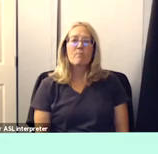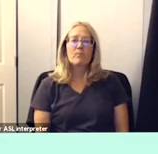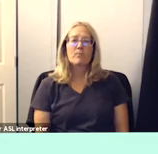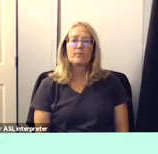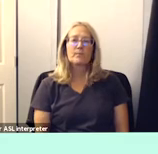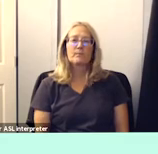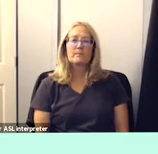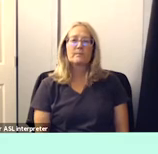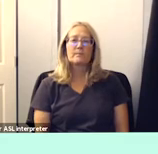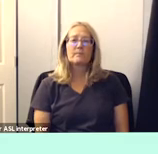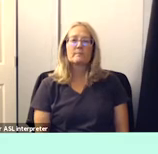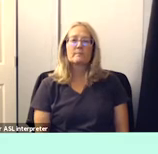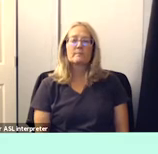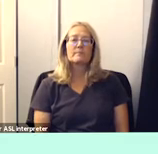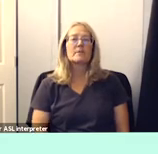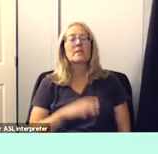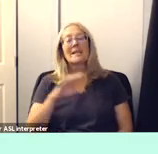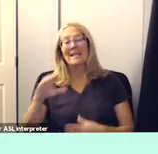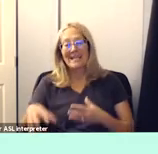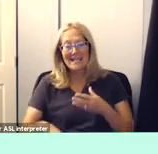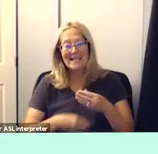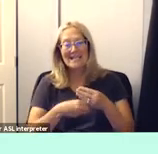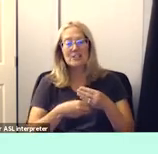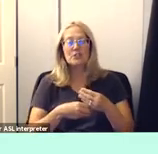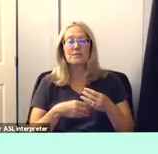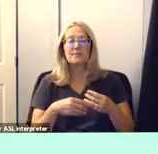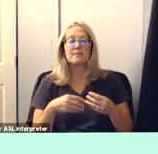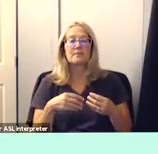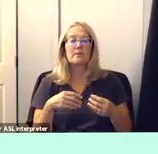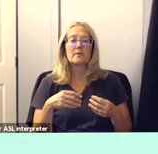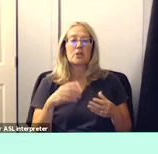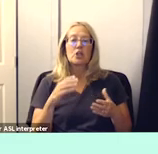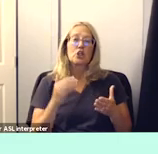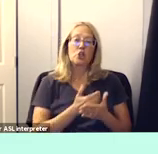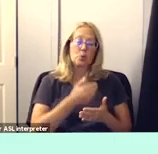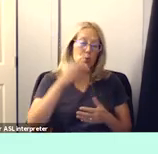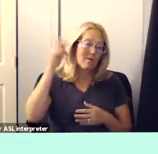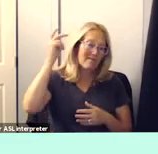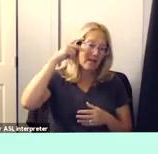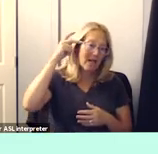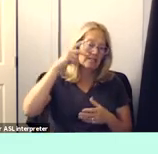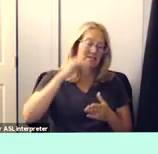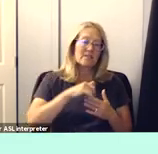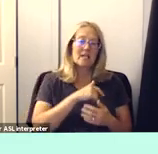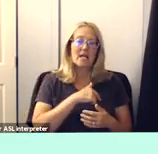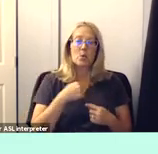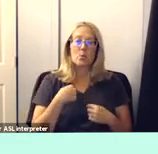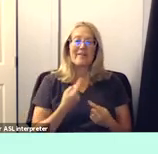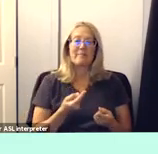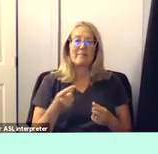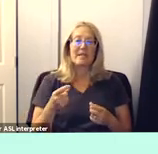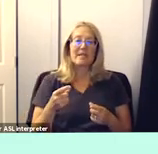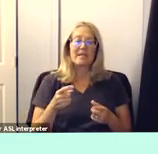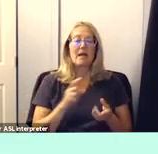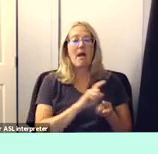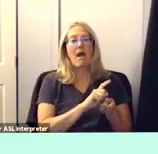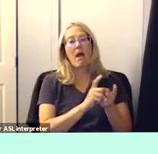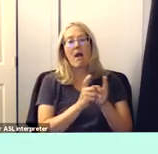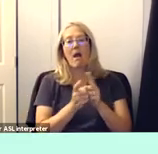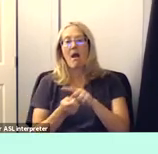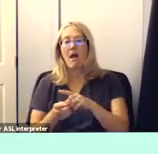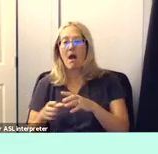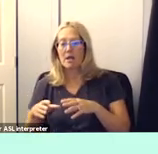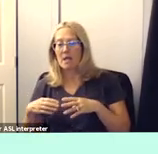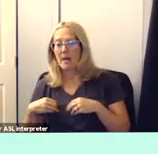so in addition to um this new philosophy that we've been adopting over and really a